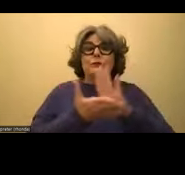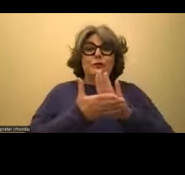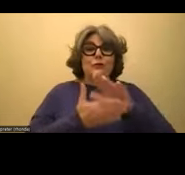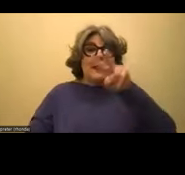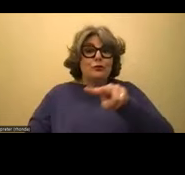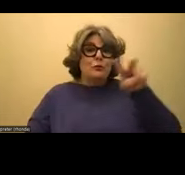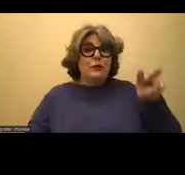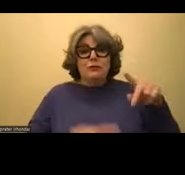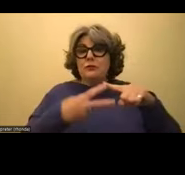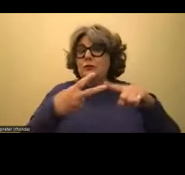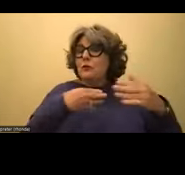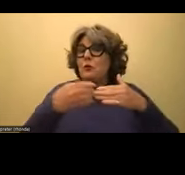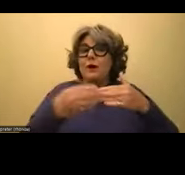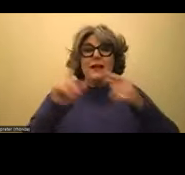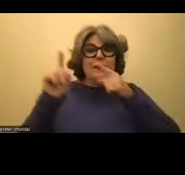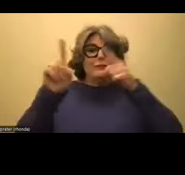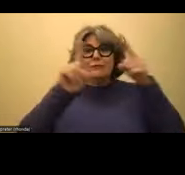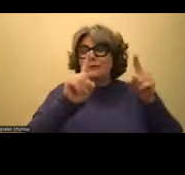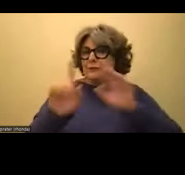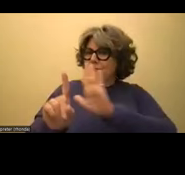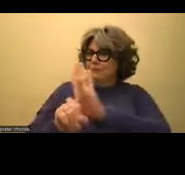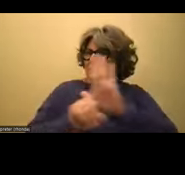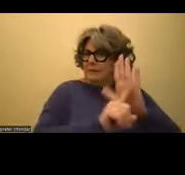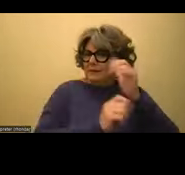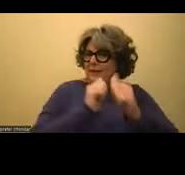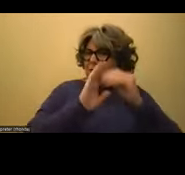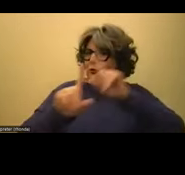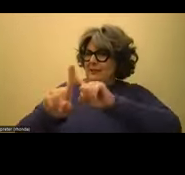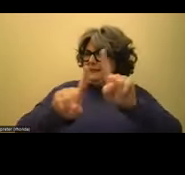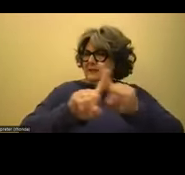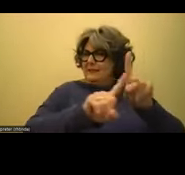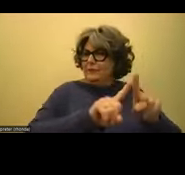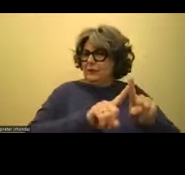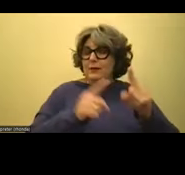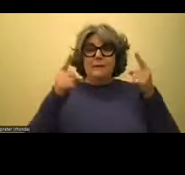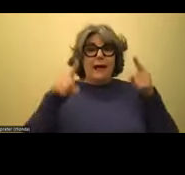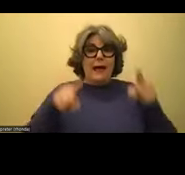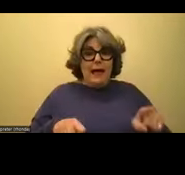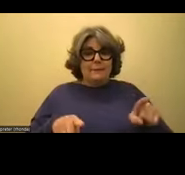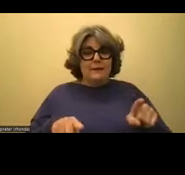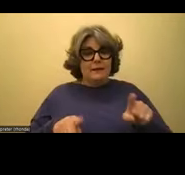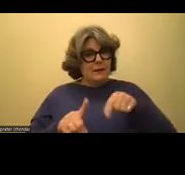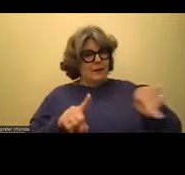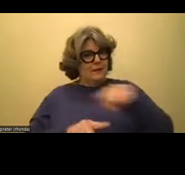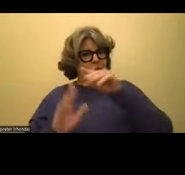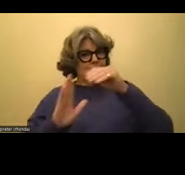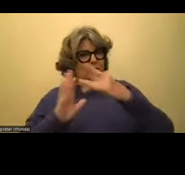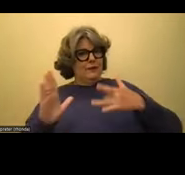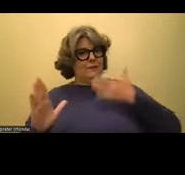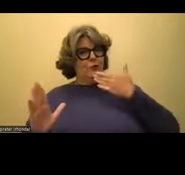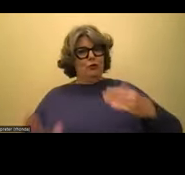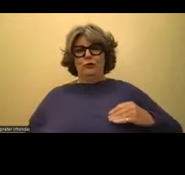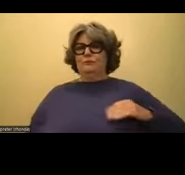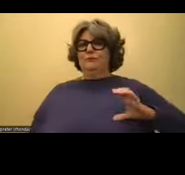Because that's what it is in education. What is it that's going to happen? How are they going to feel good about themselves?